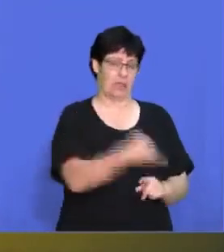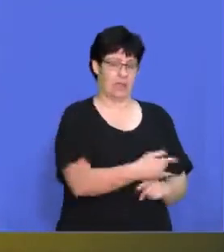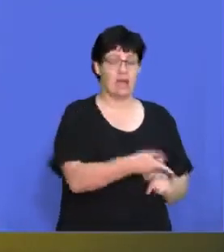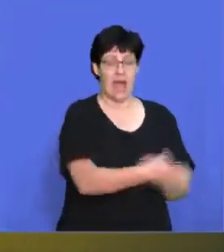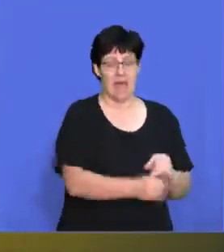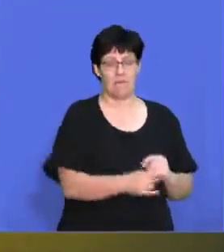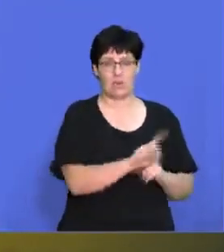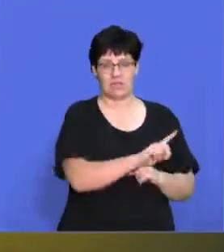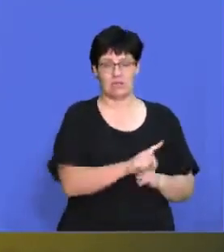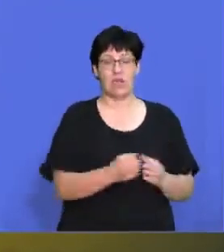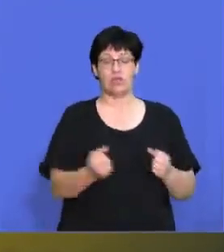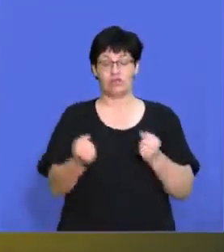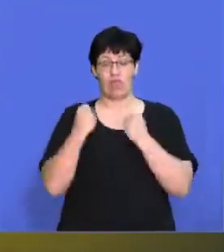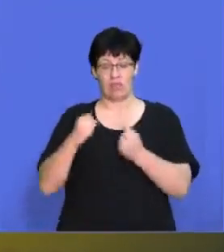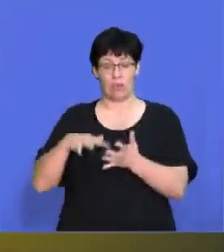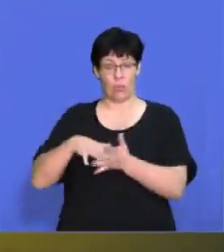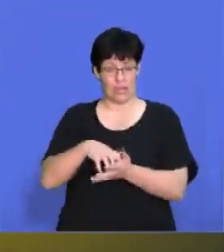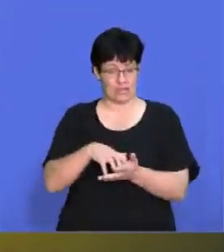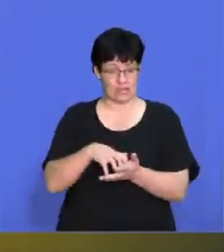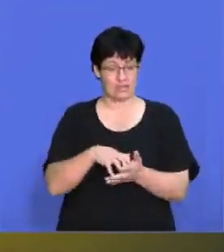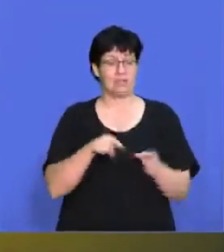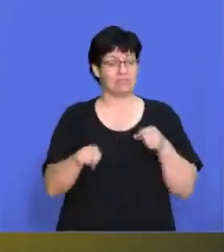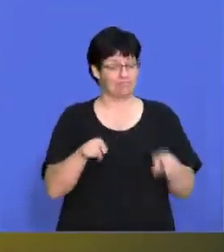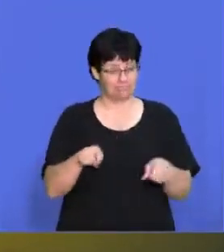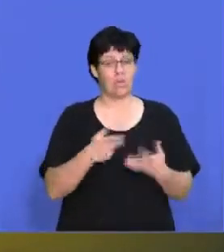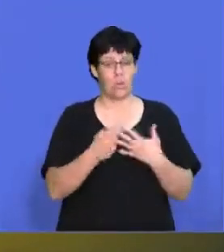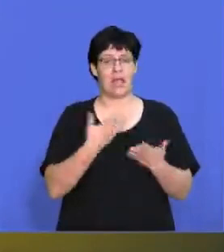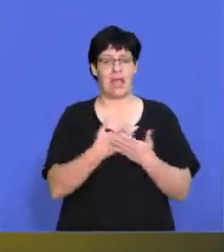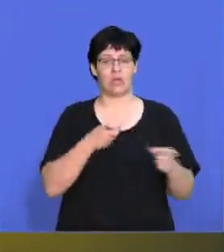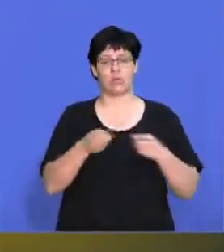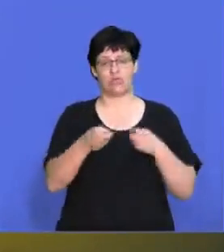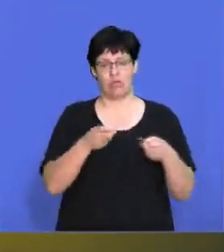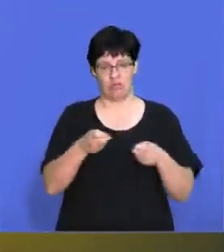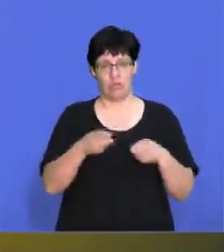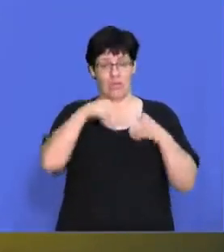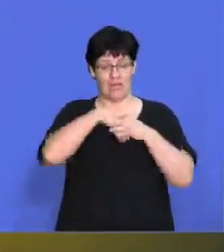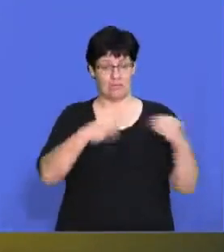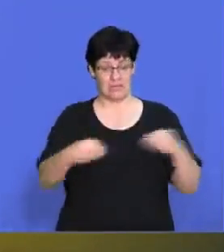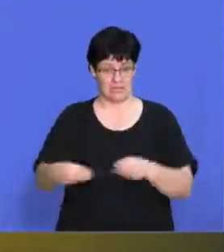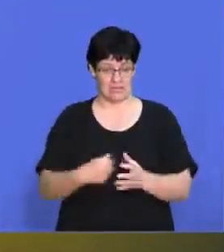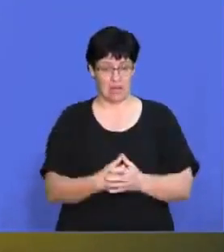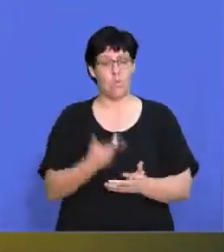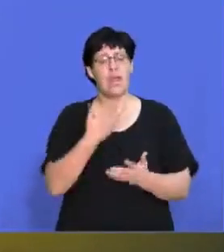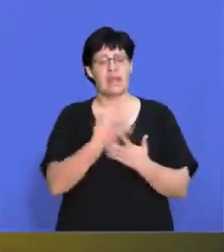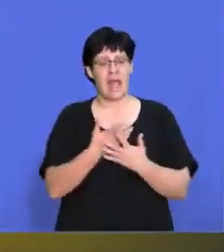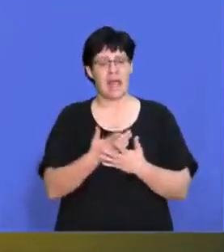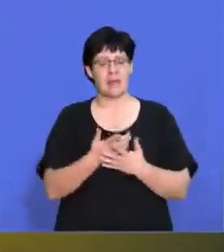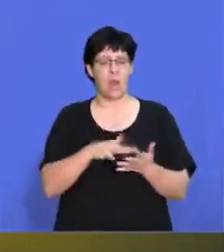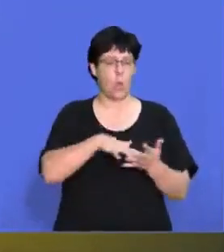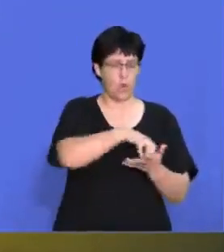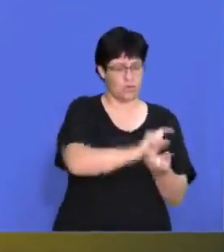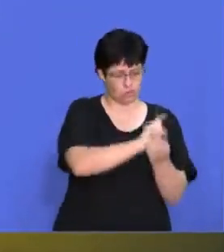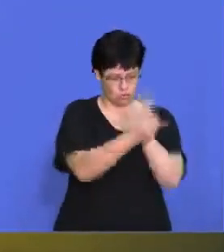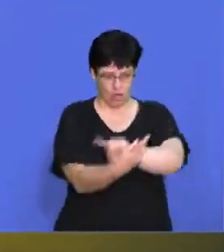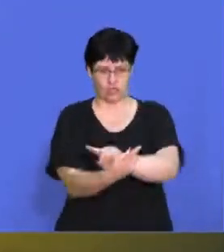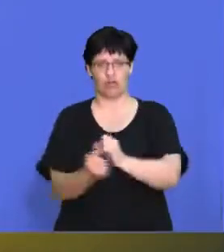weaknesses are elements that we can control in the business. So we can turn a weakness into a strength if we really want